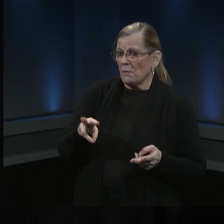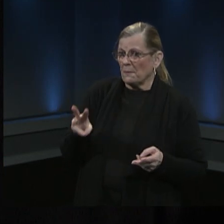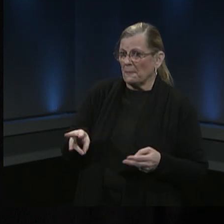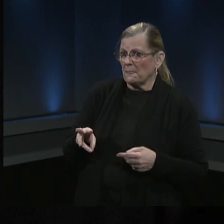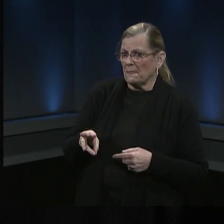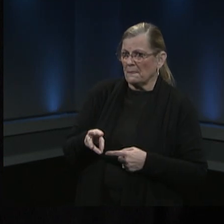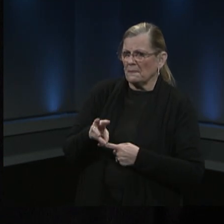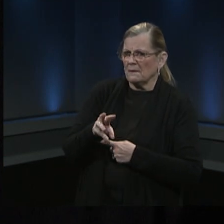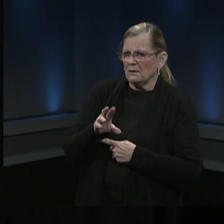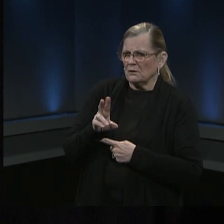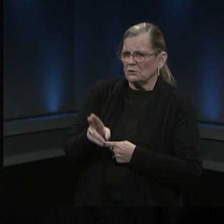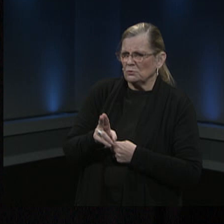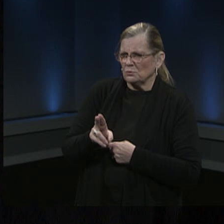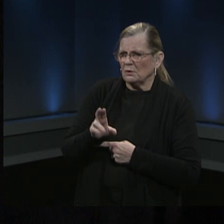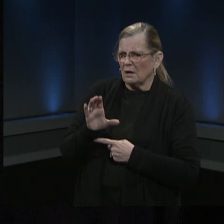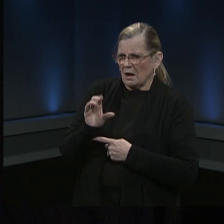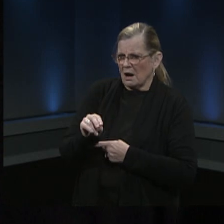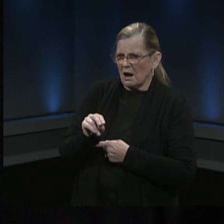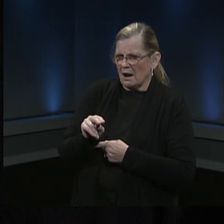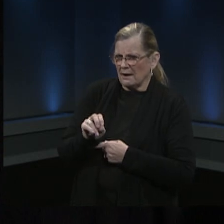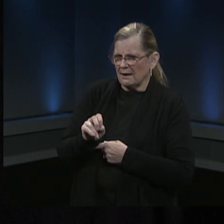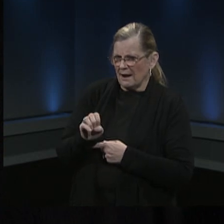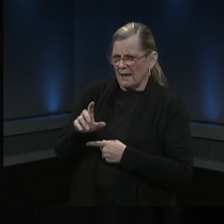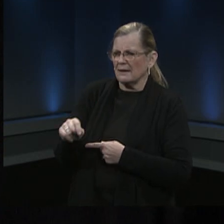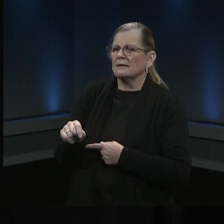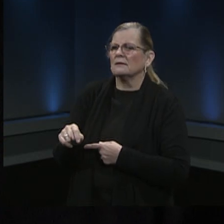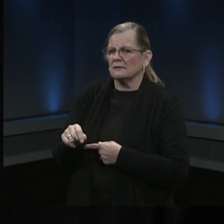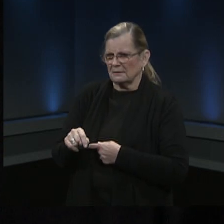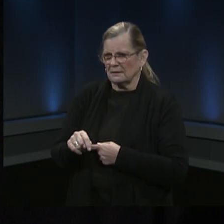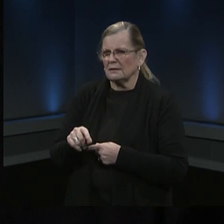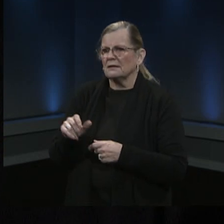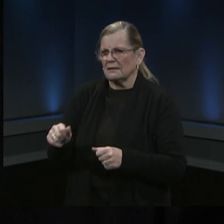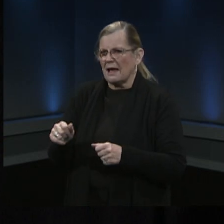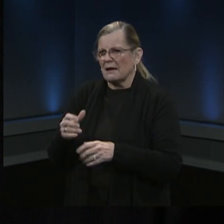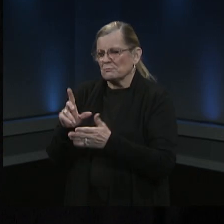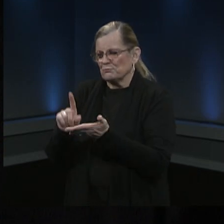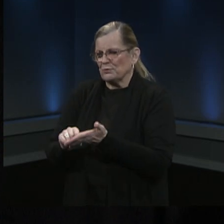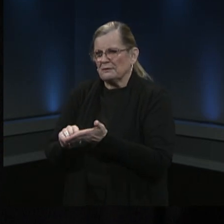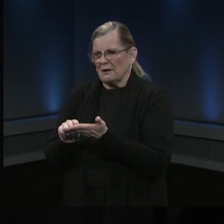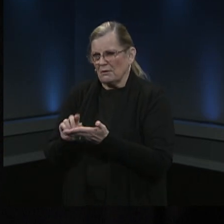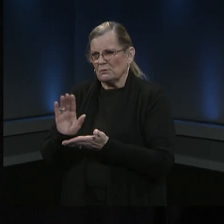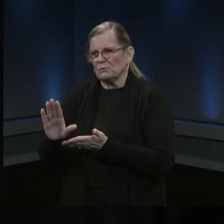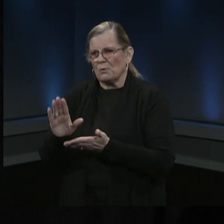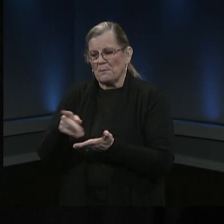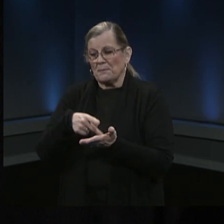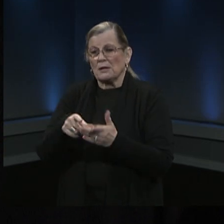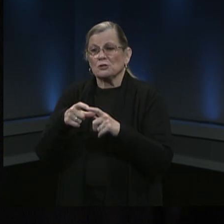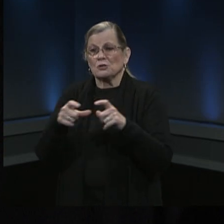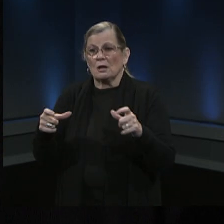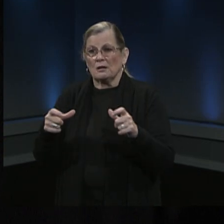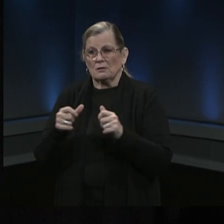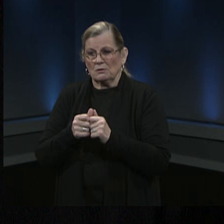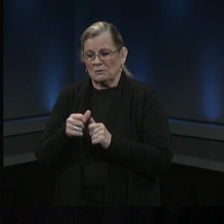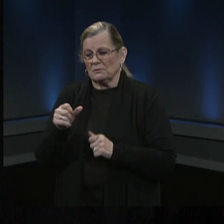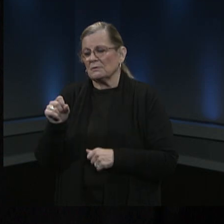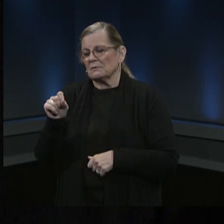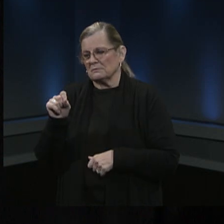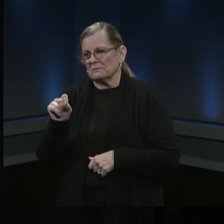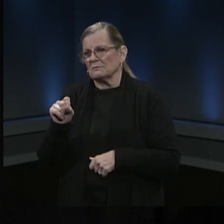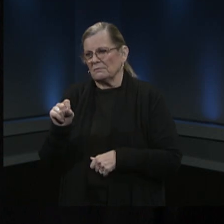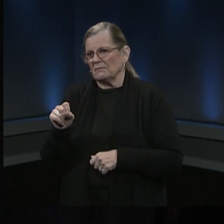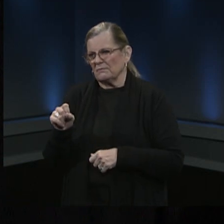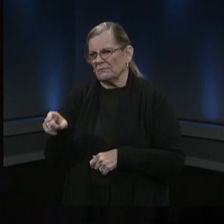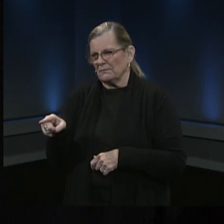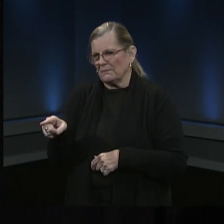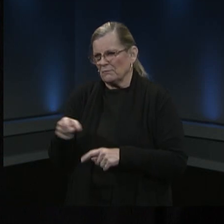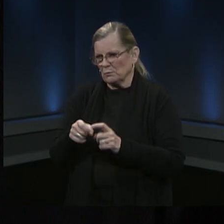print off a copy of your pay guidance in addition to that form of identification you'll need a government id such